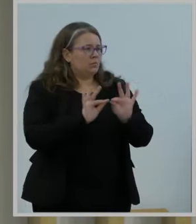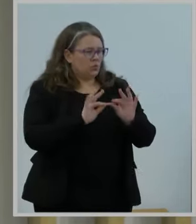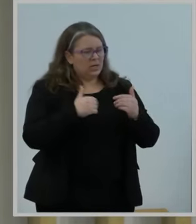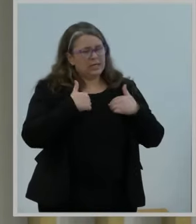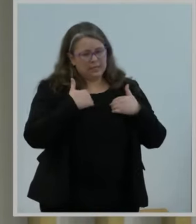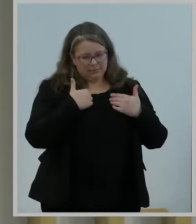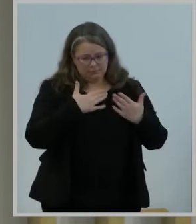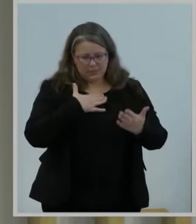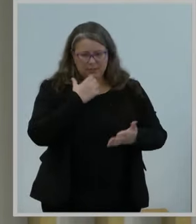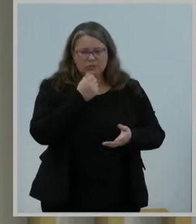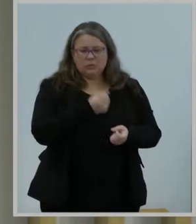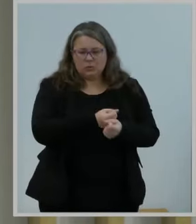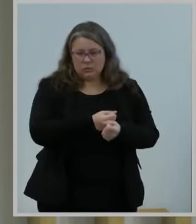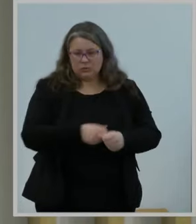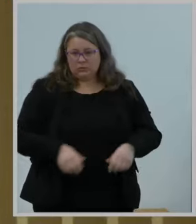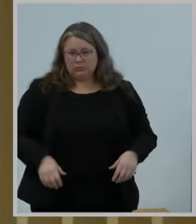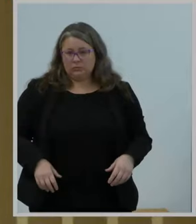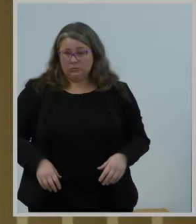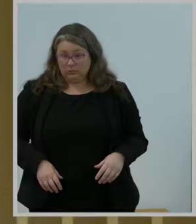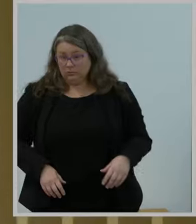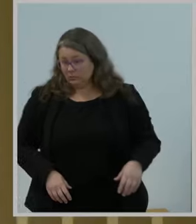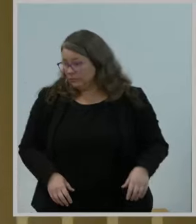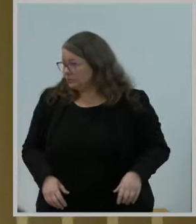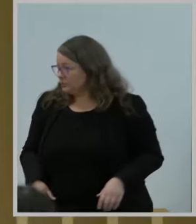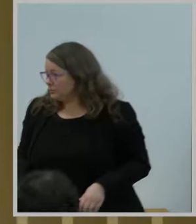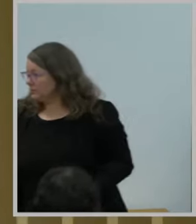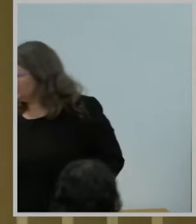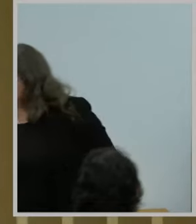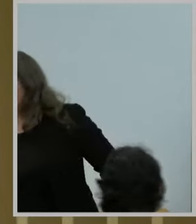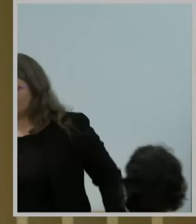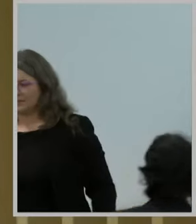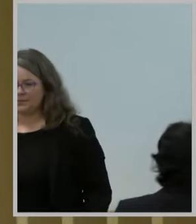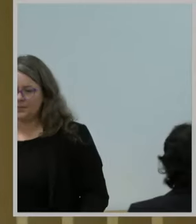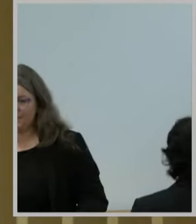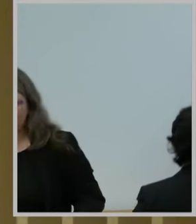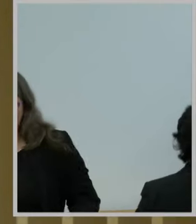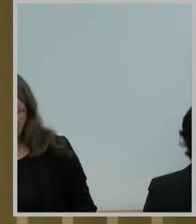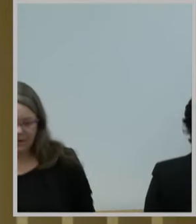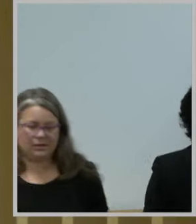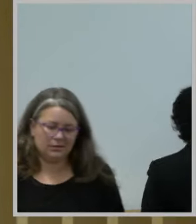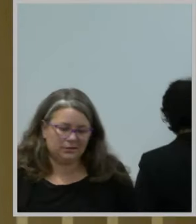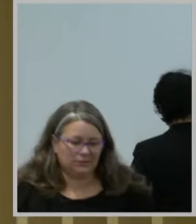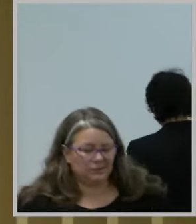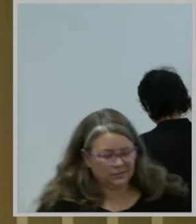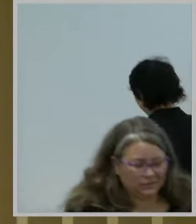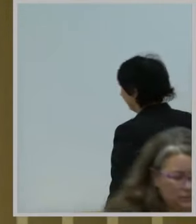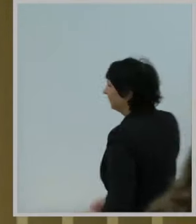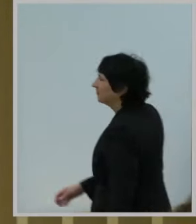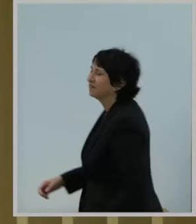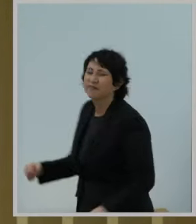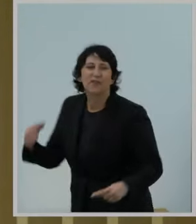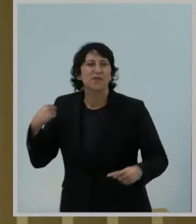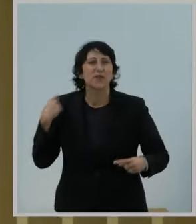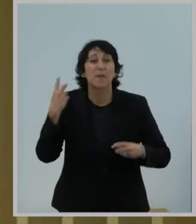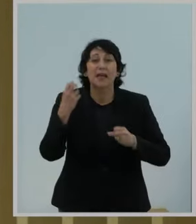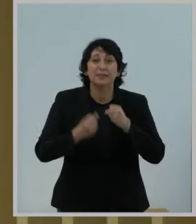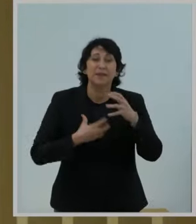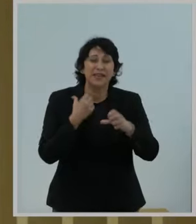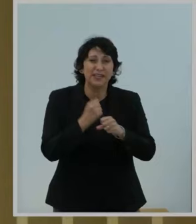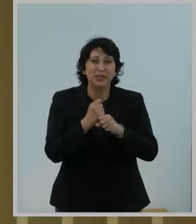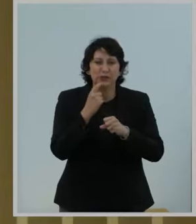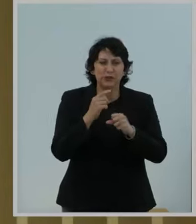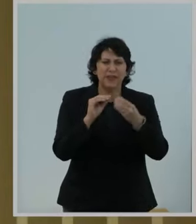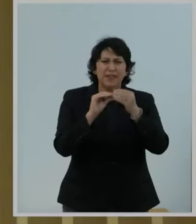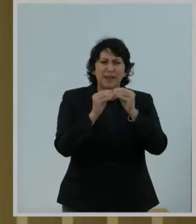Starks. Thank you, Madam Chairwoman. I'll have a longer statement for the record, but for the past two decades, the number of pregnancy-related